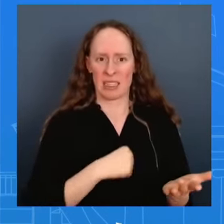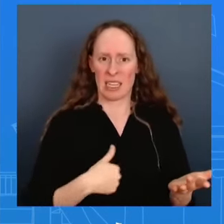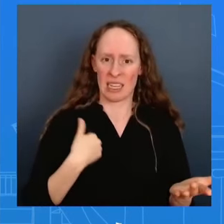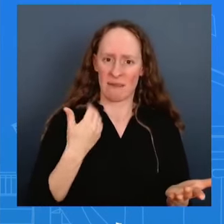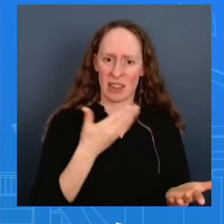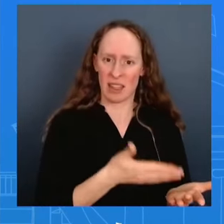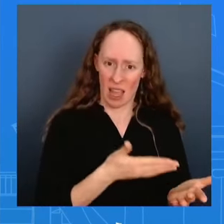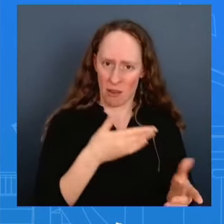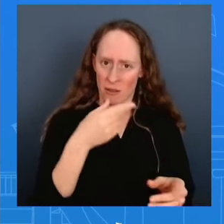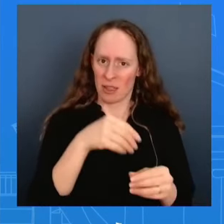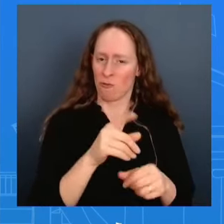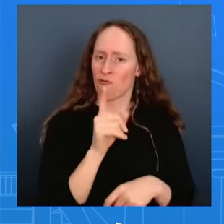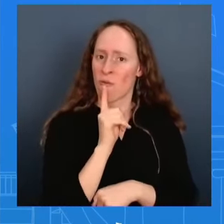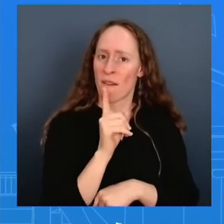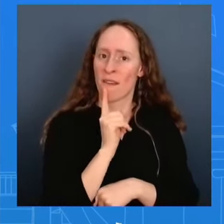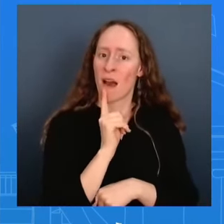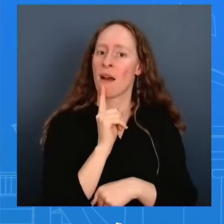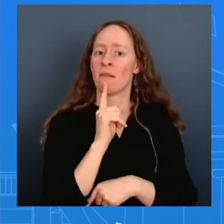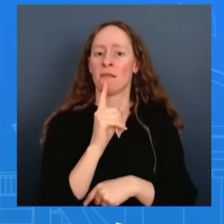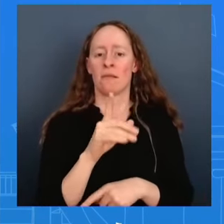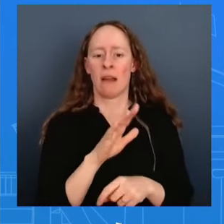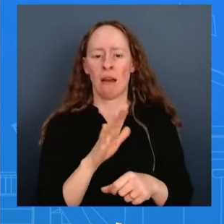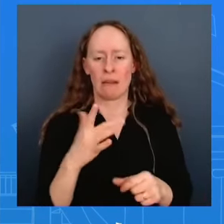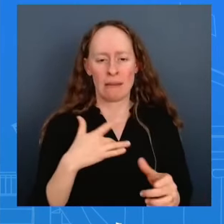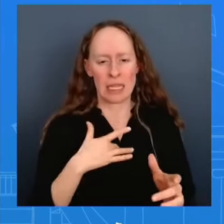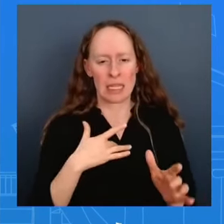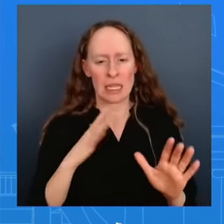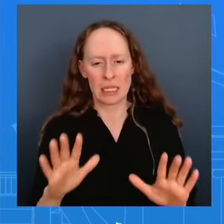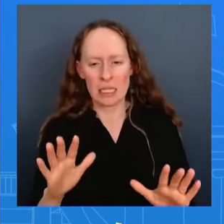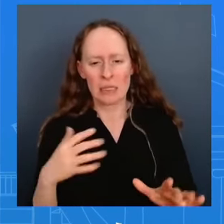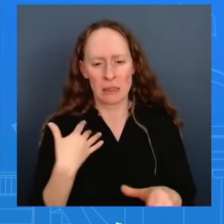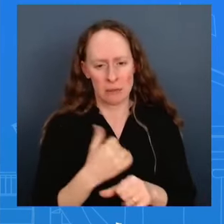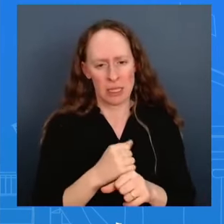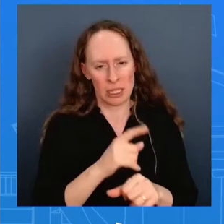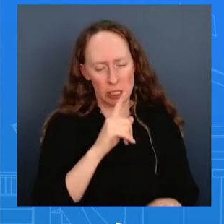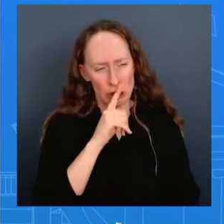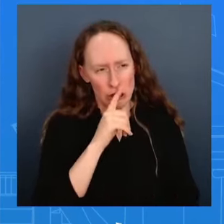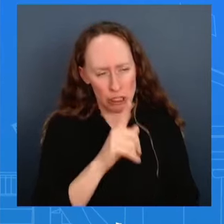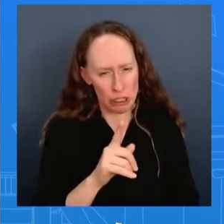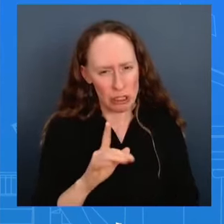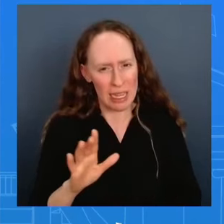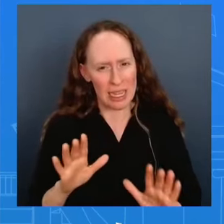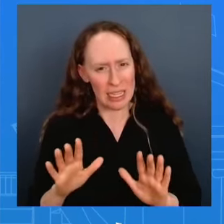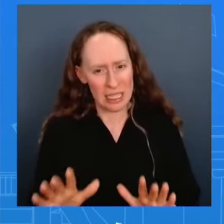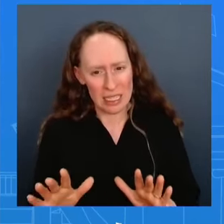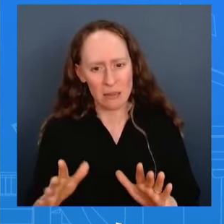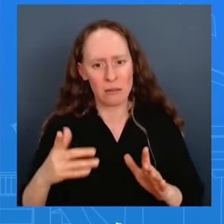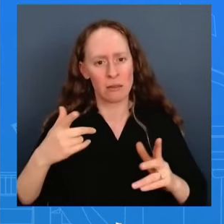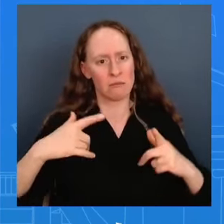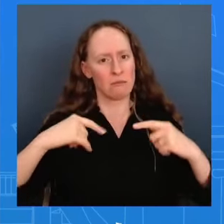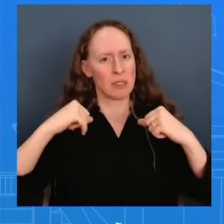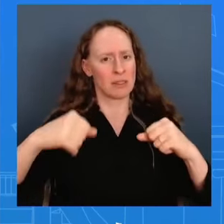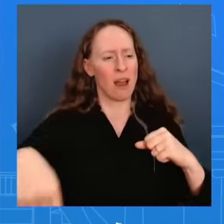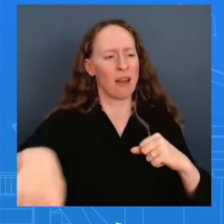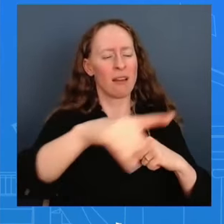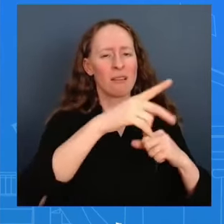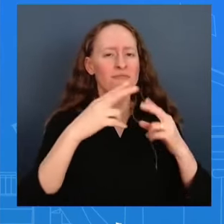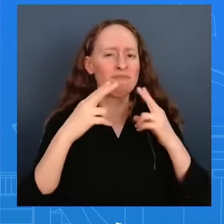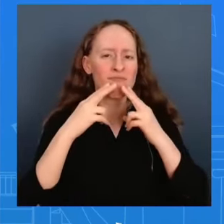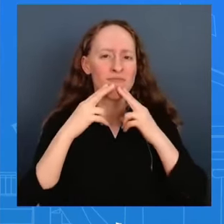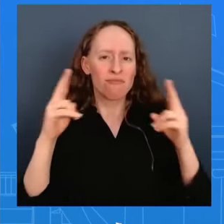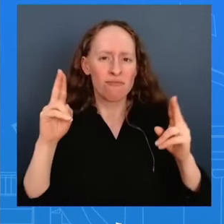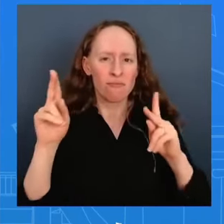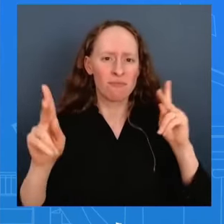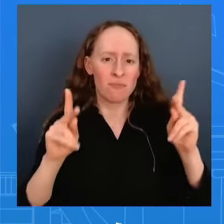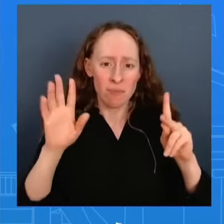sure that um that they are their you know their lives are protected understanding that dismantling hamas